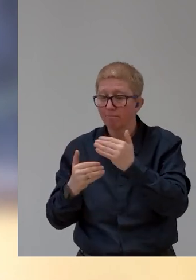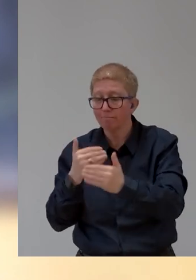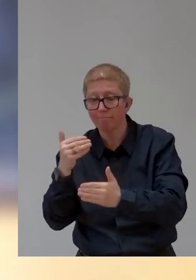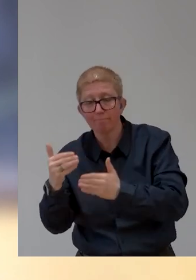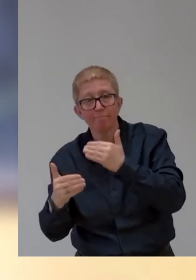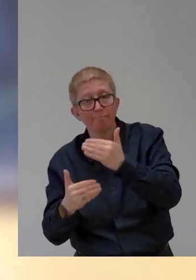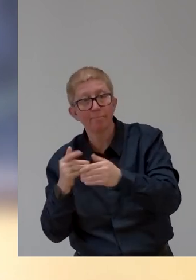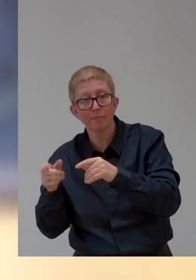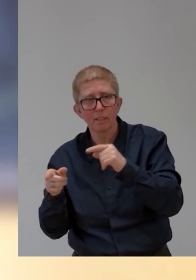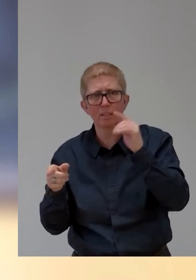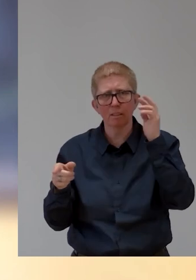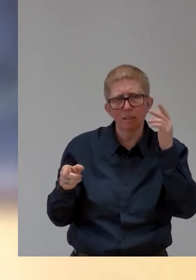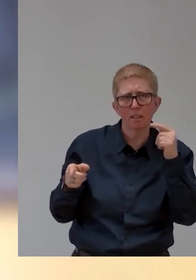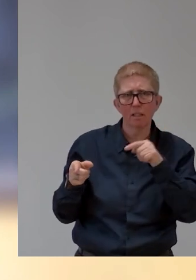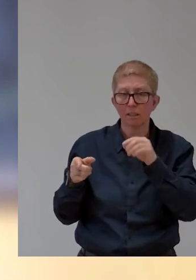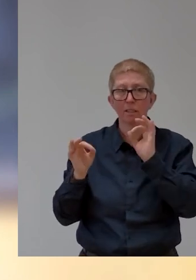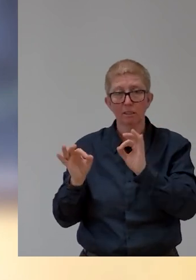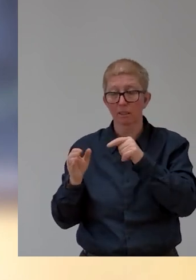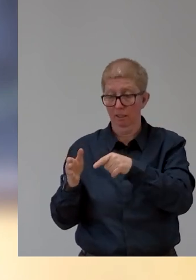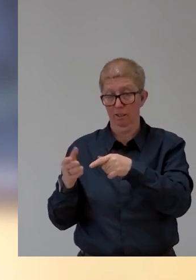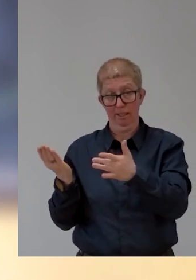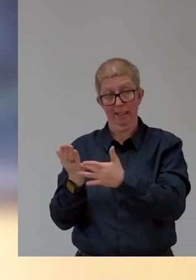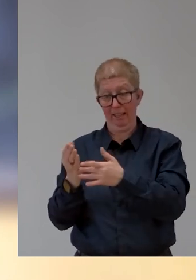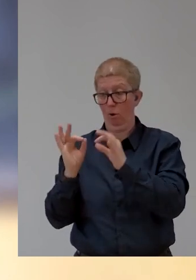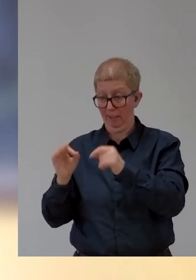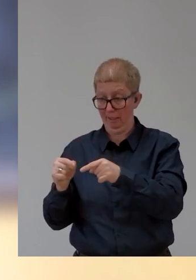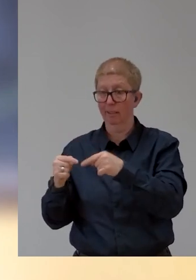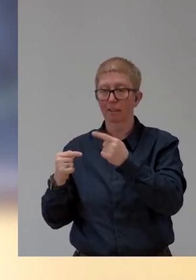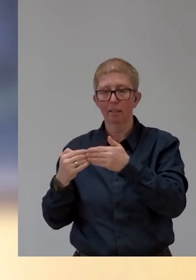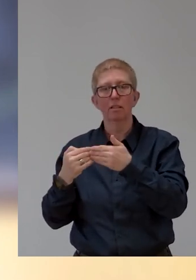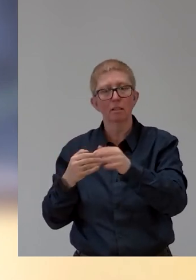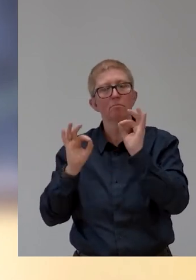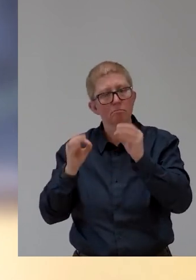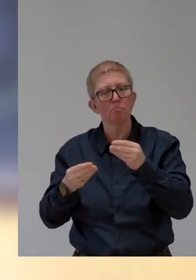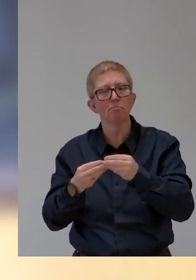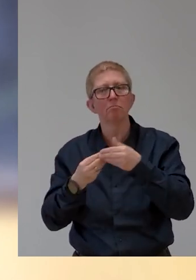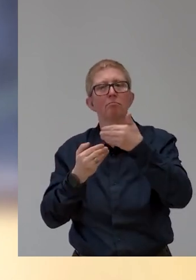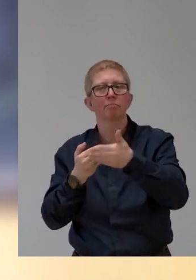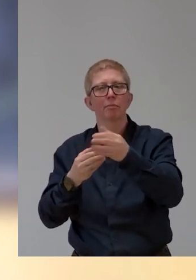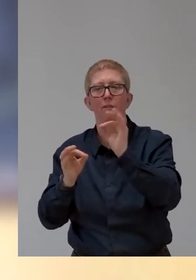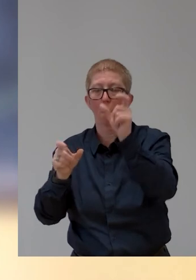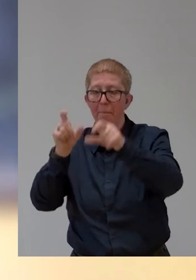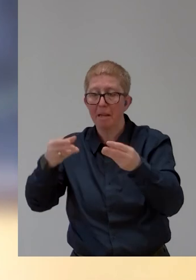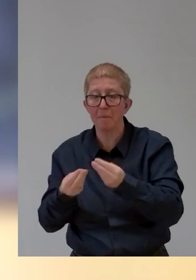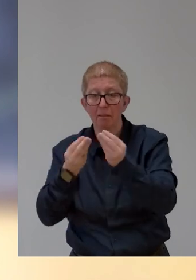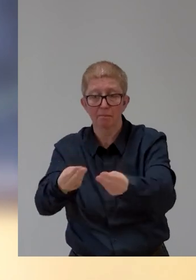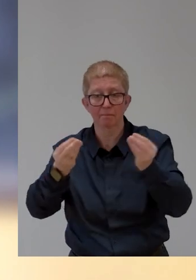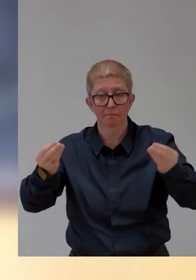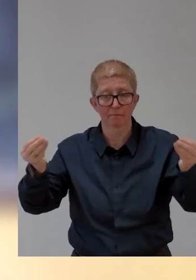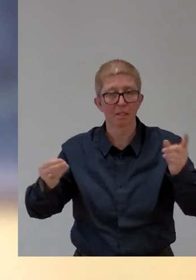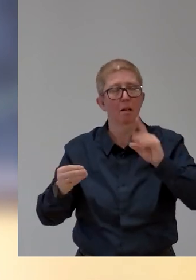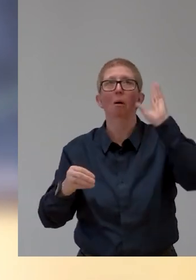have to work. It's a multidisciplinary thing because as doctors, we can only give you what we need